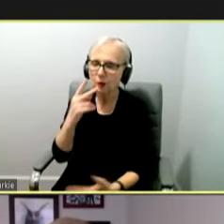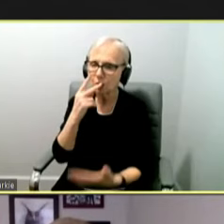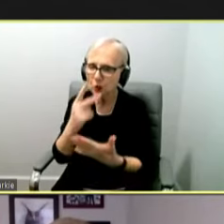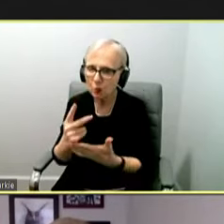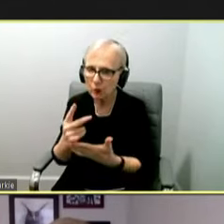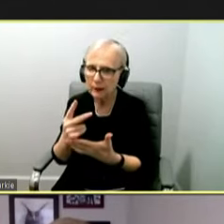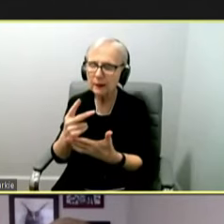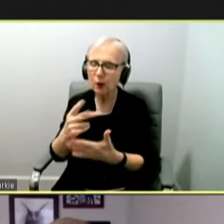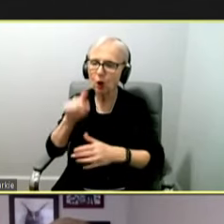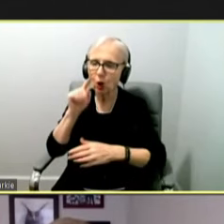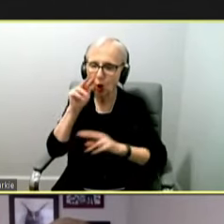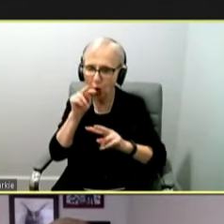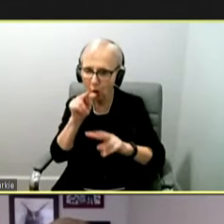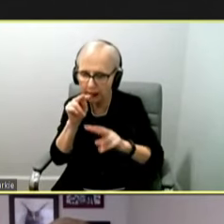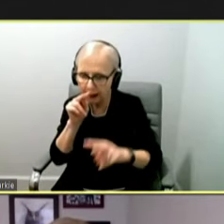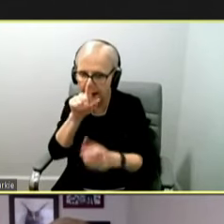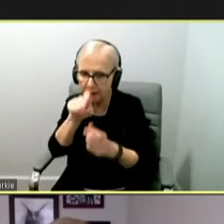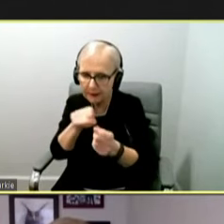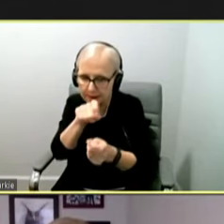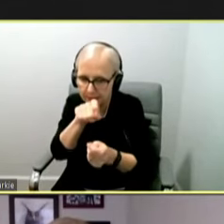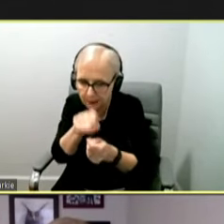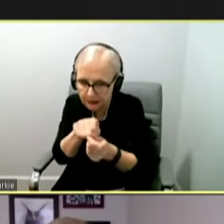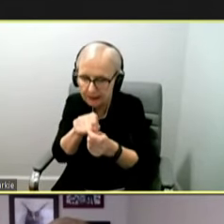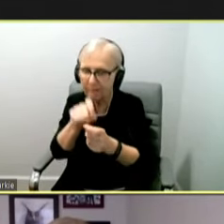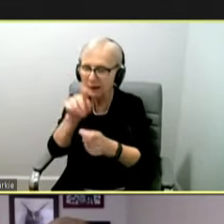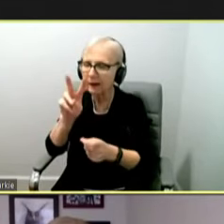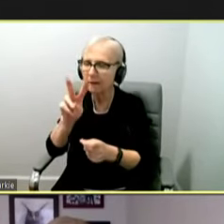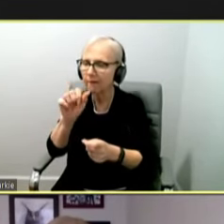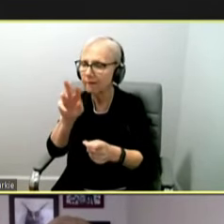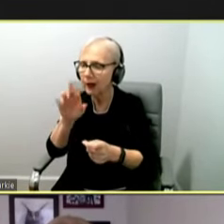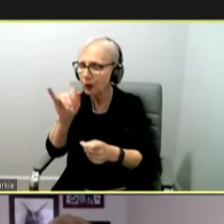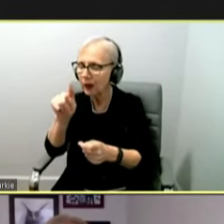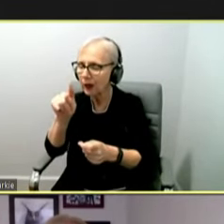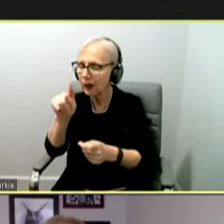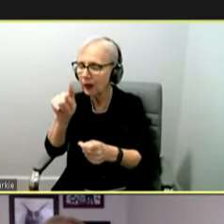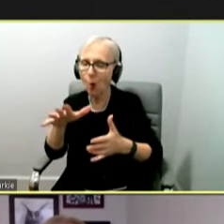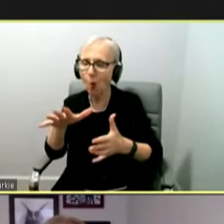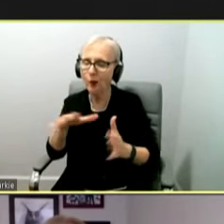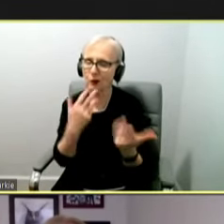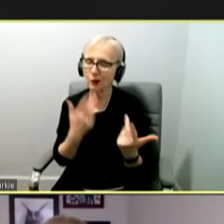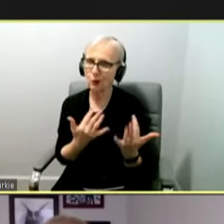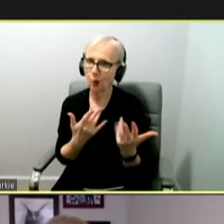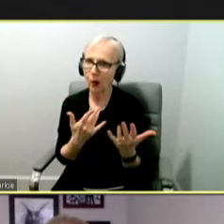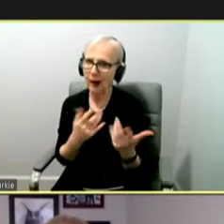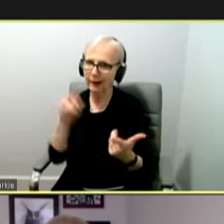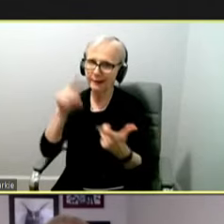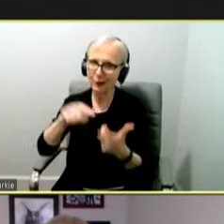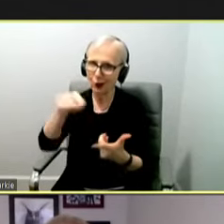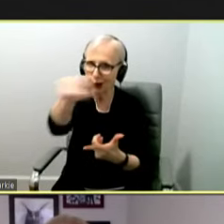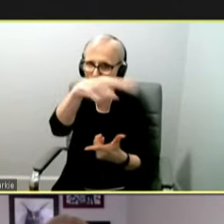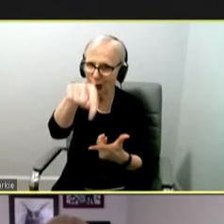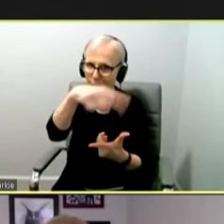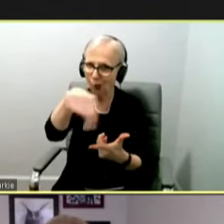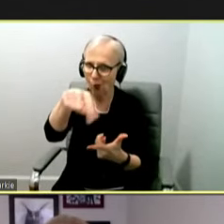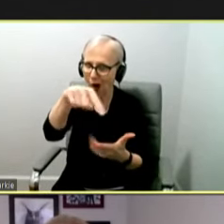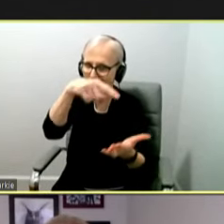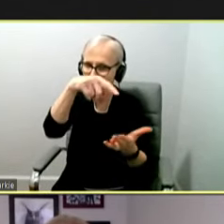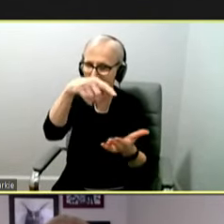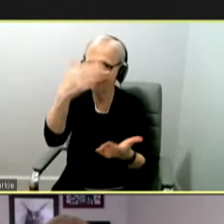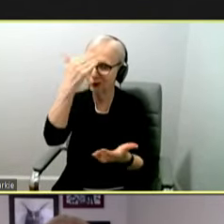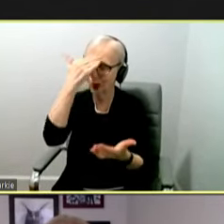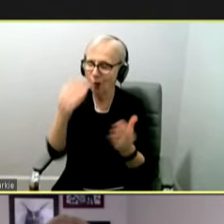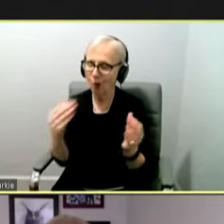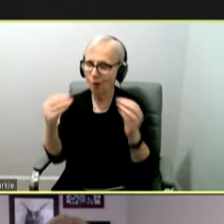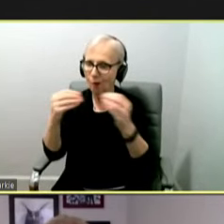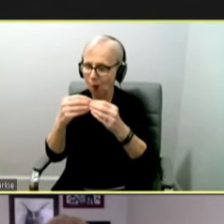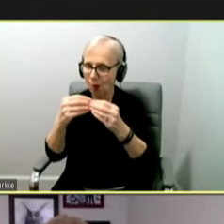variant that's out there right now, or should we leave it up to you guys for a little while until more is known? Because I keep hearing that we don't know a lot about it. And a